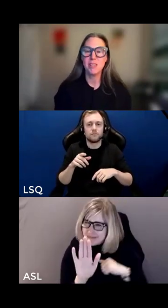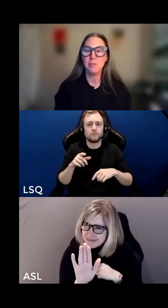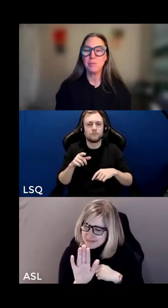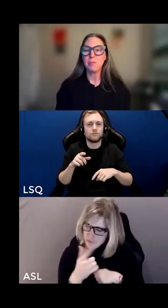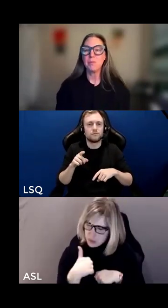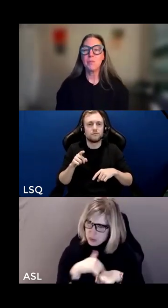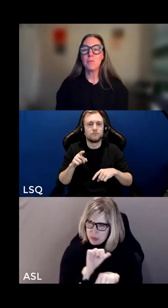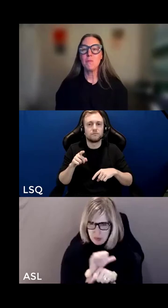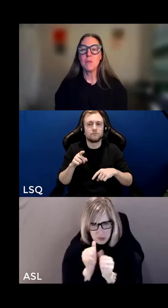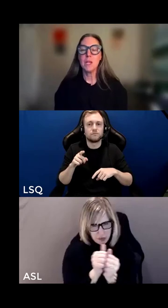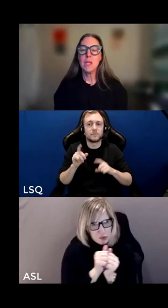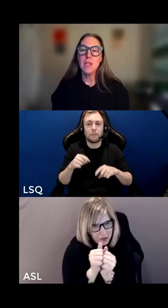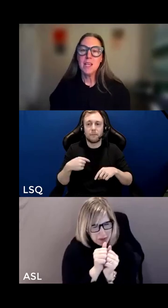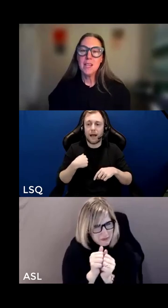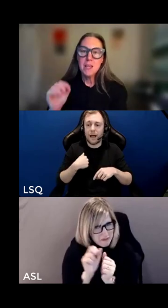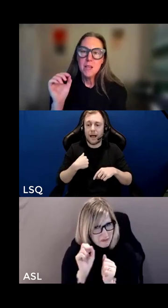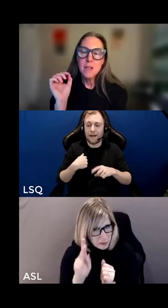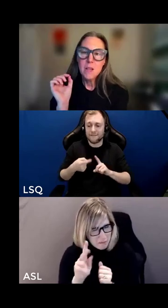go forward